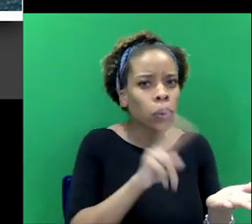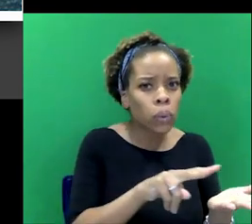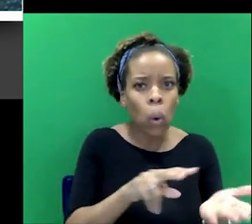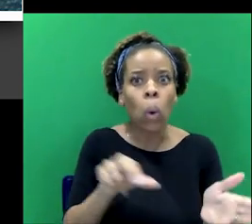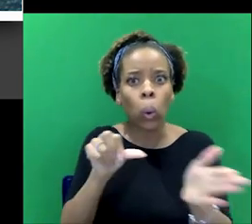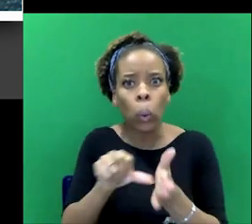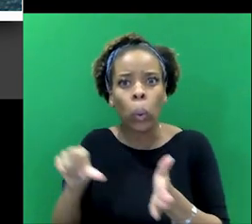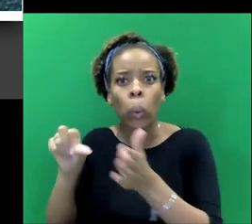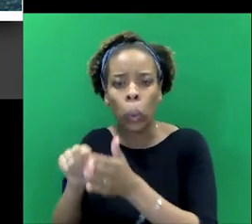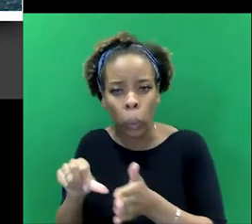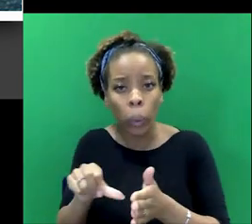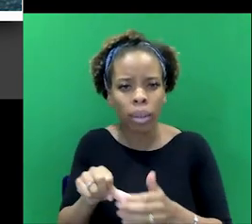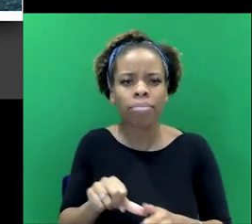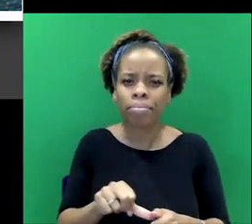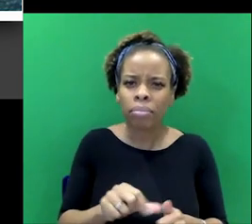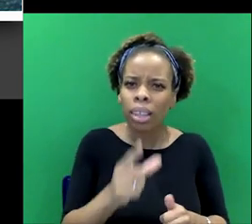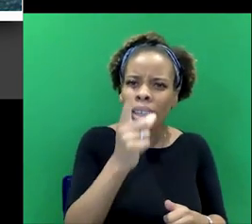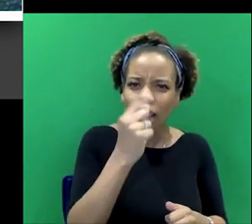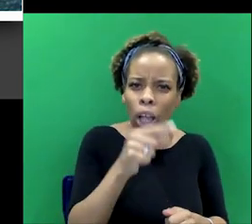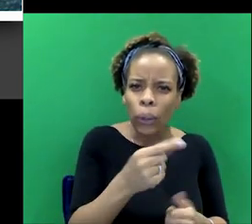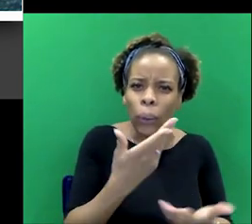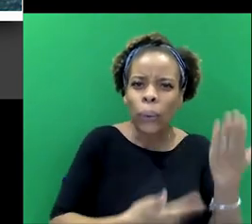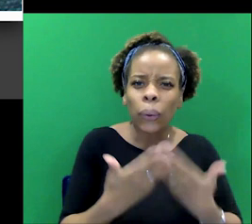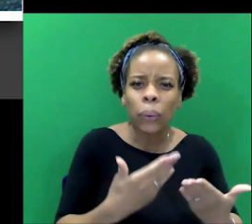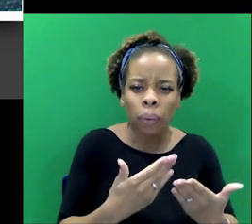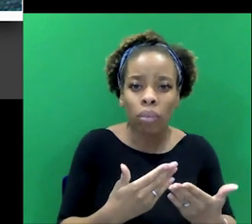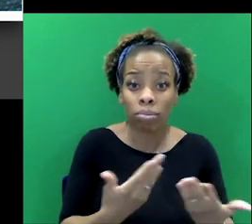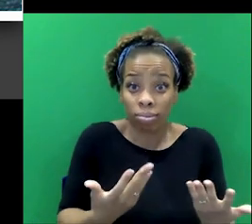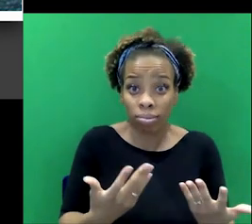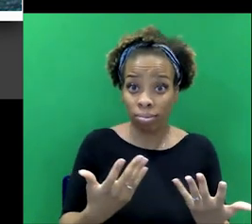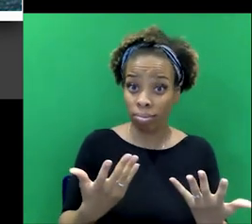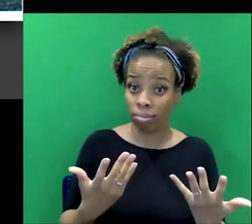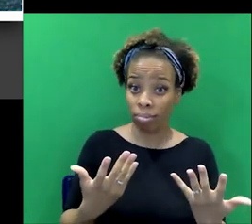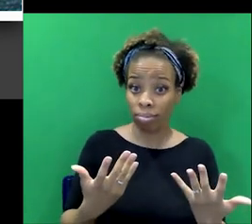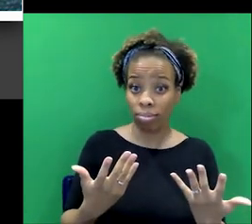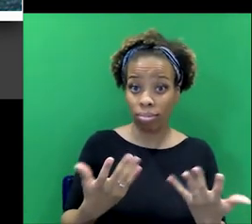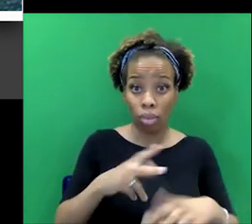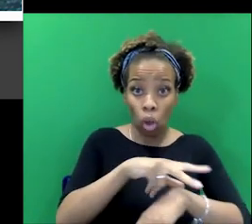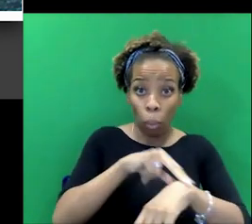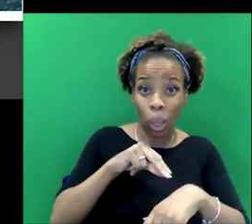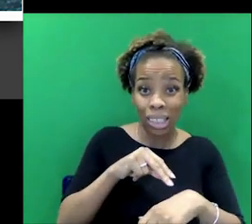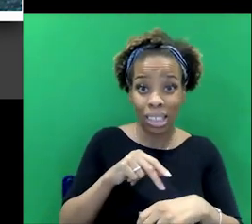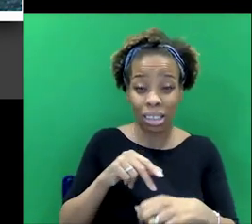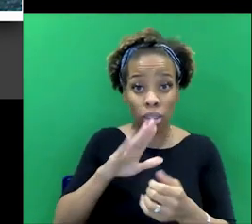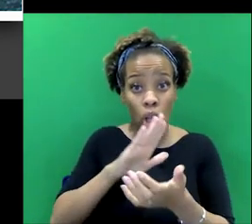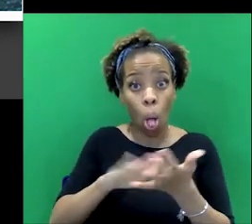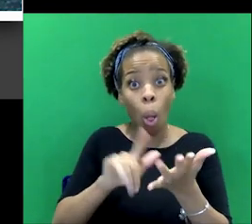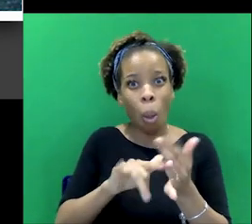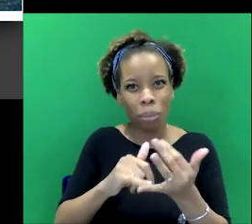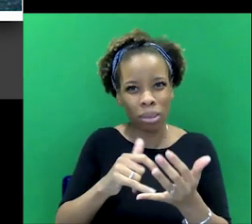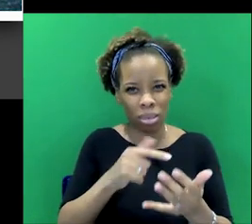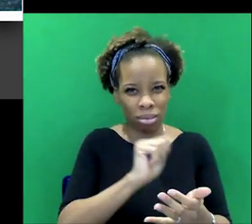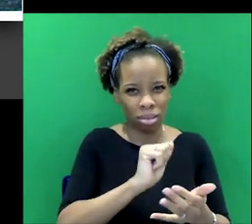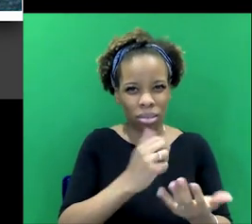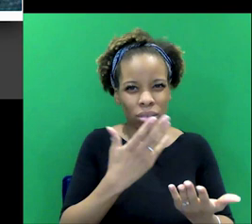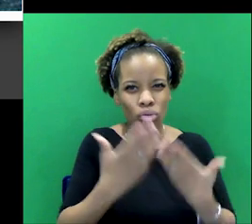kind of replay of his, the ideas or the way that we see the police portrayed in, in the Holmes stories, where, you